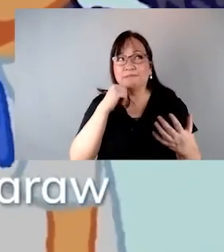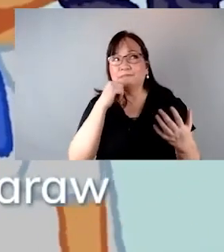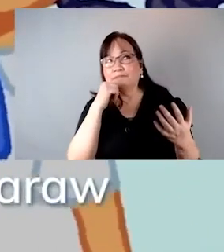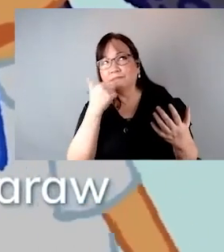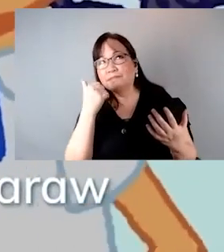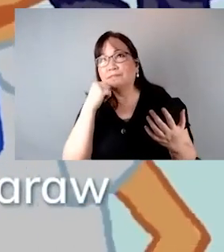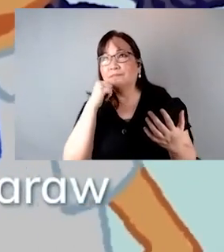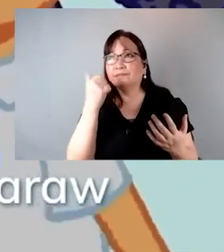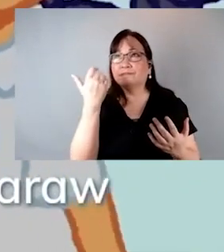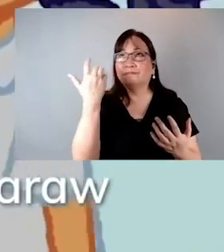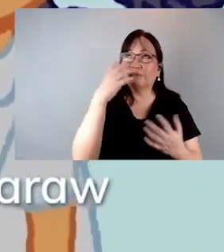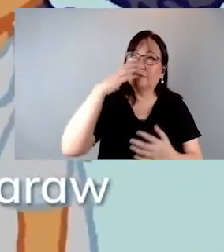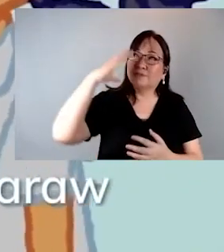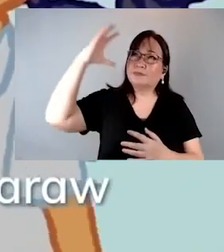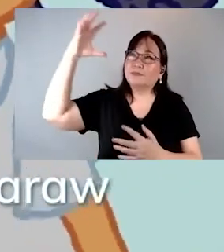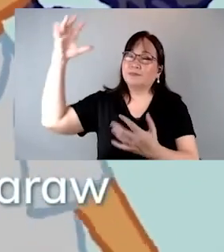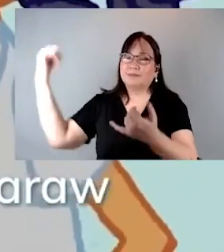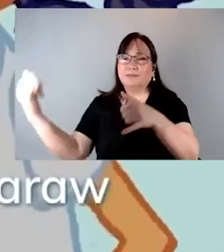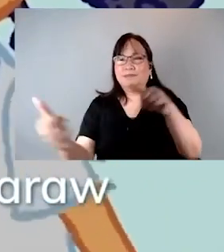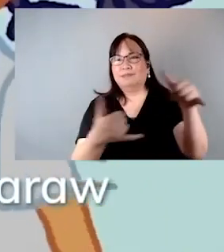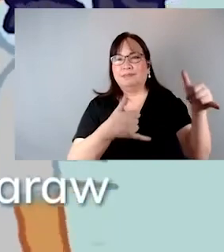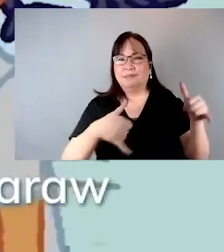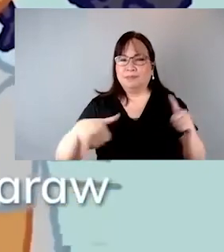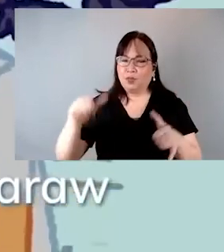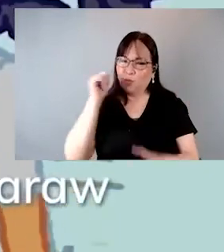sa ilalim ng araw.